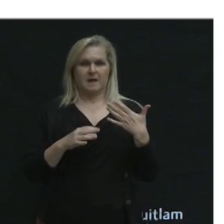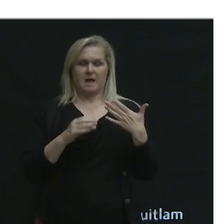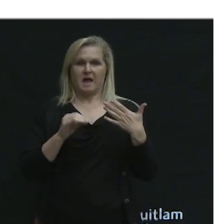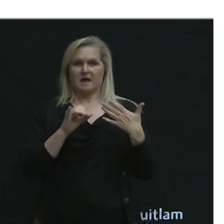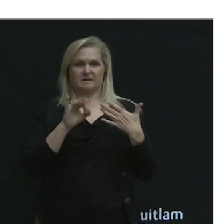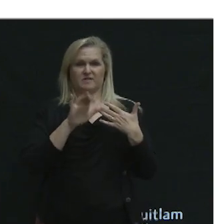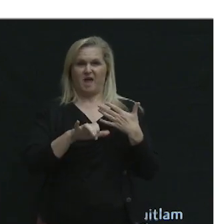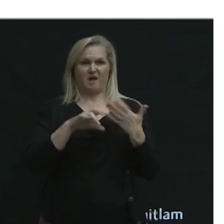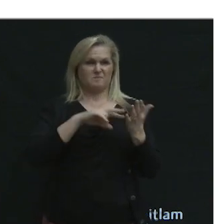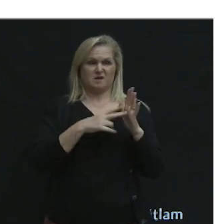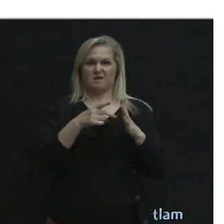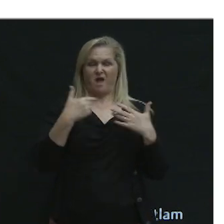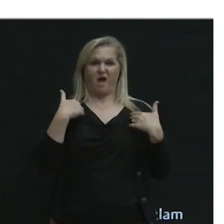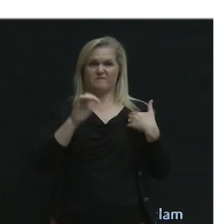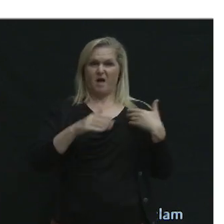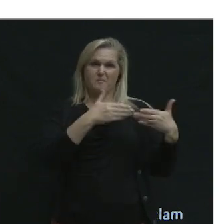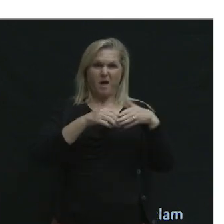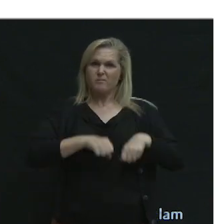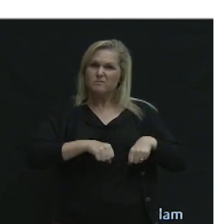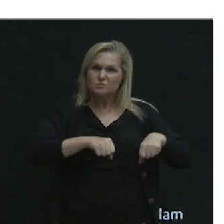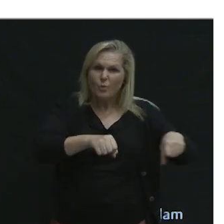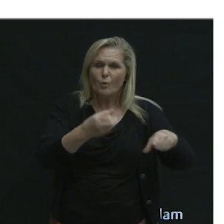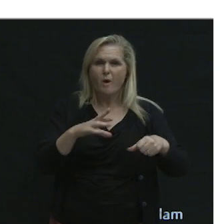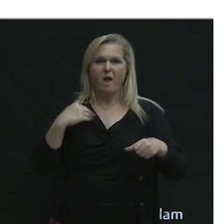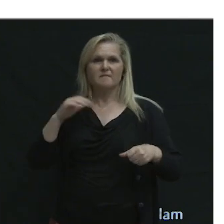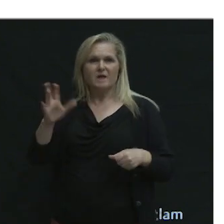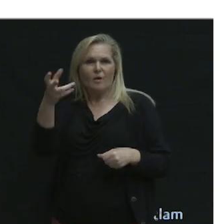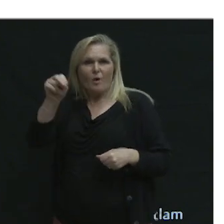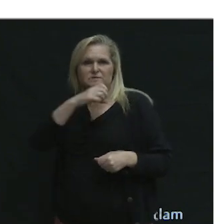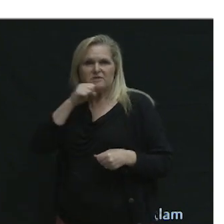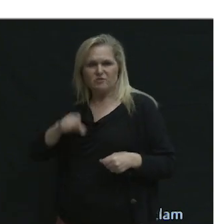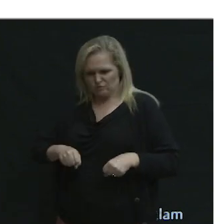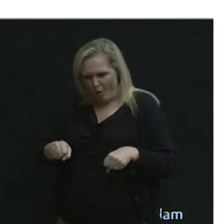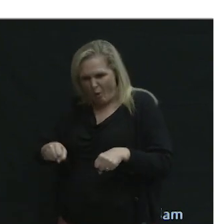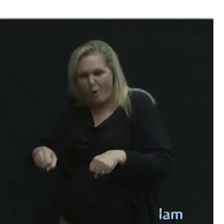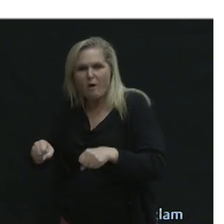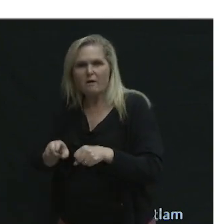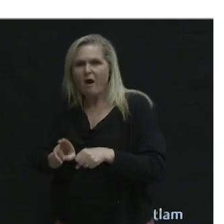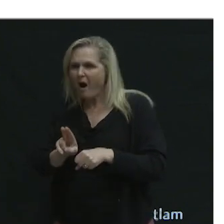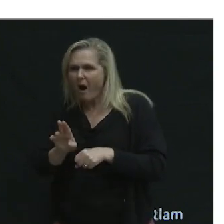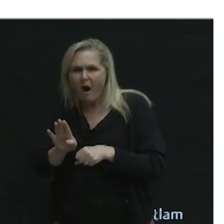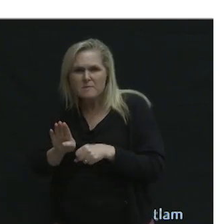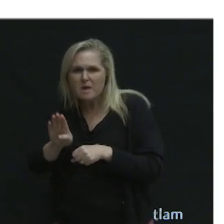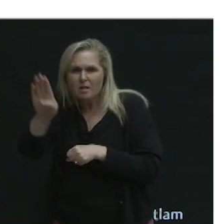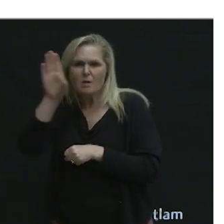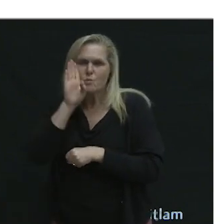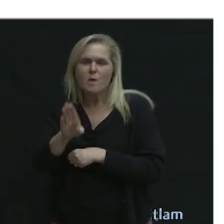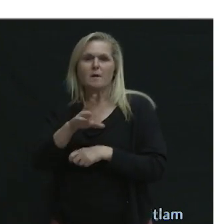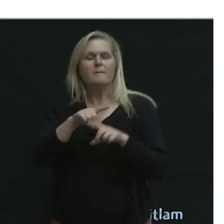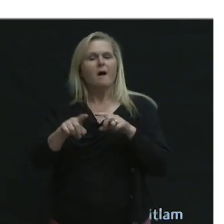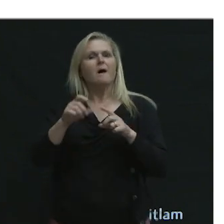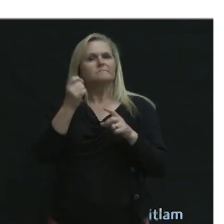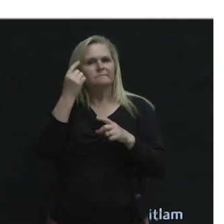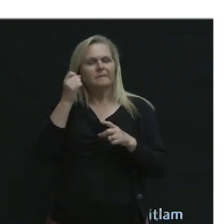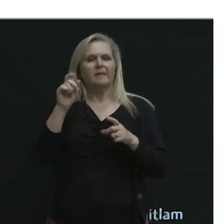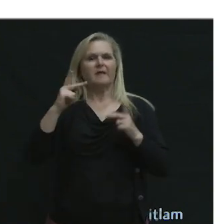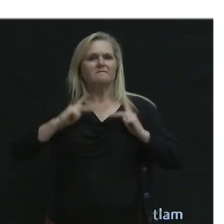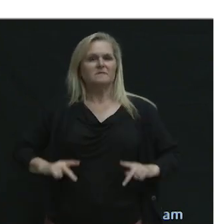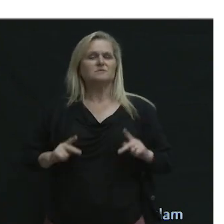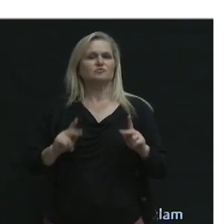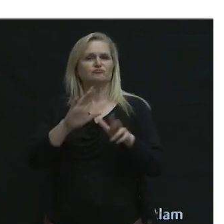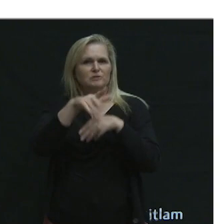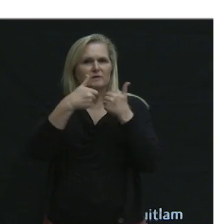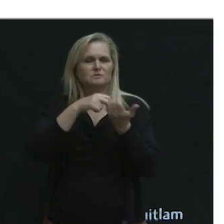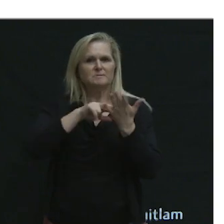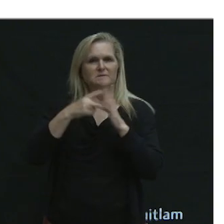that means pushing a stroller, pushing a walker uphill. However, they've also mentioned specific challenges that make walking